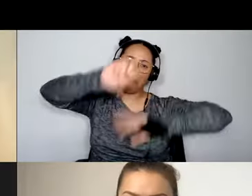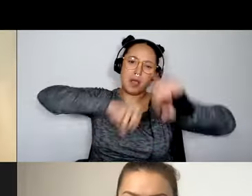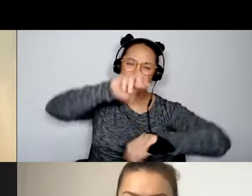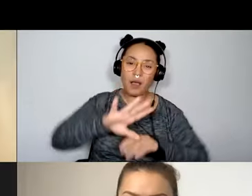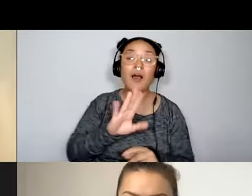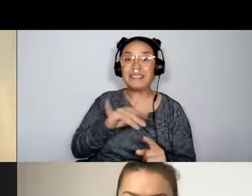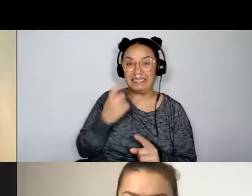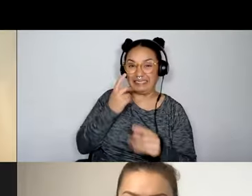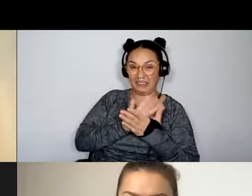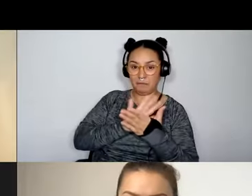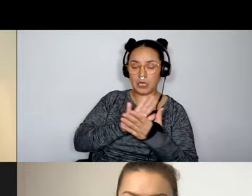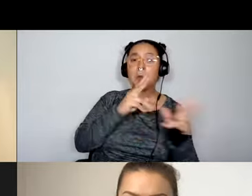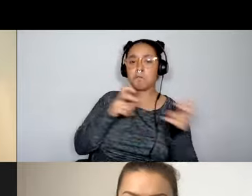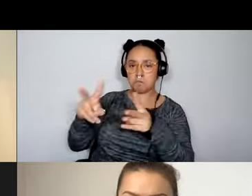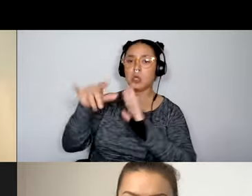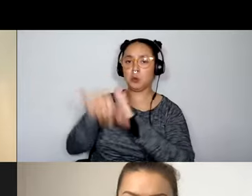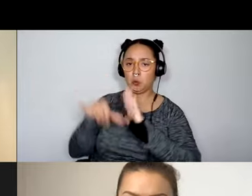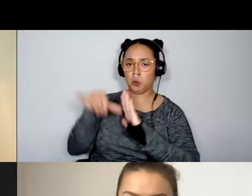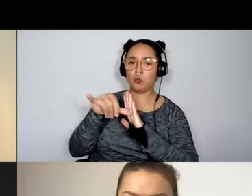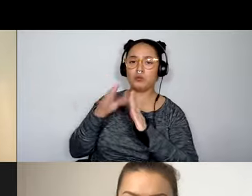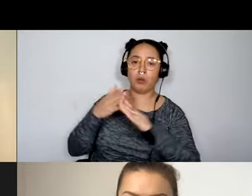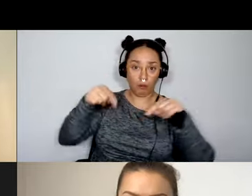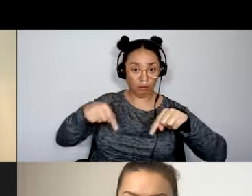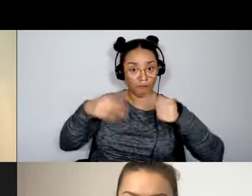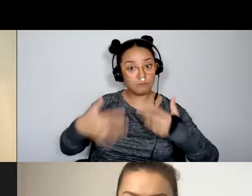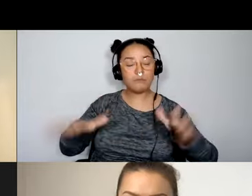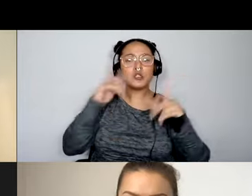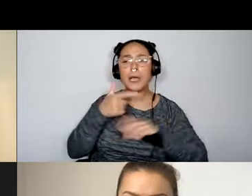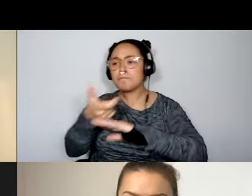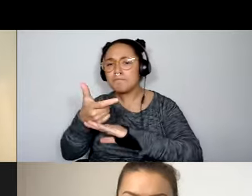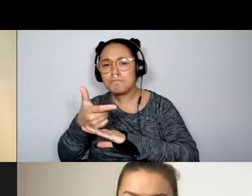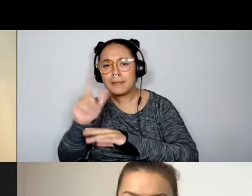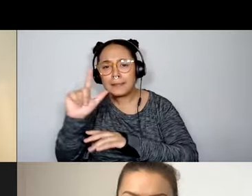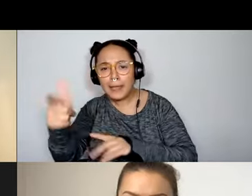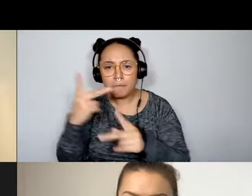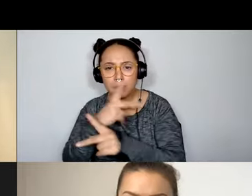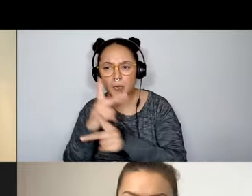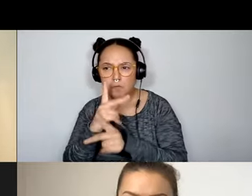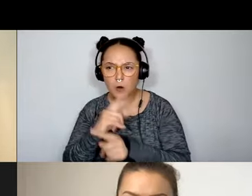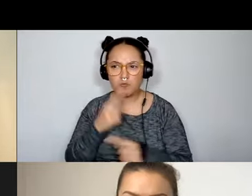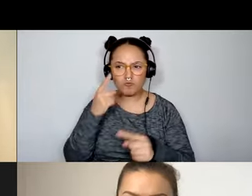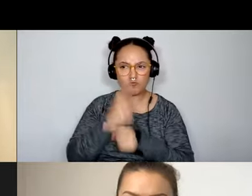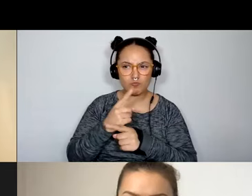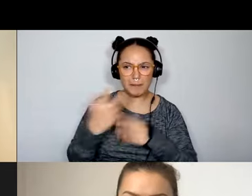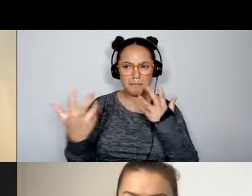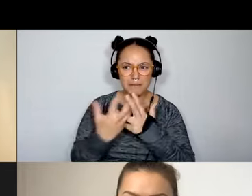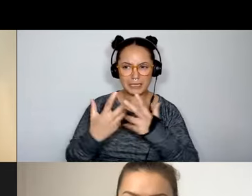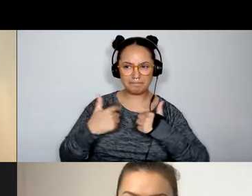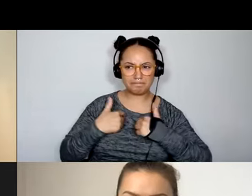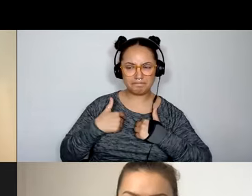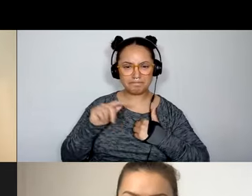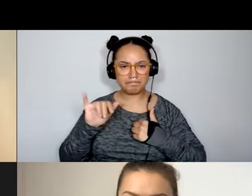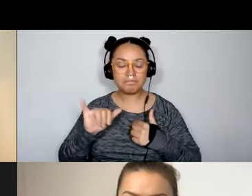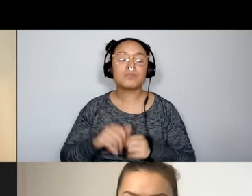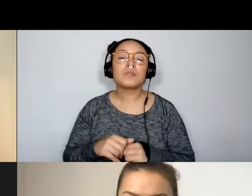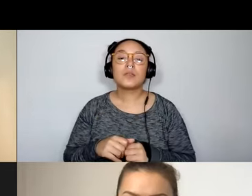on YouTube, so you can review it again later if you're trying to figure out if it's a good match for you. The few things I'll point out are one,